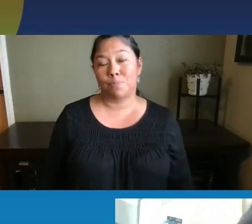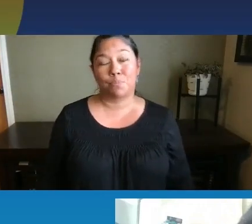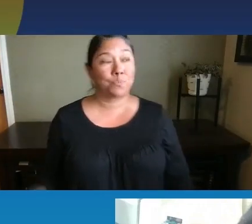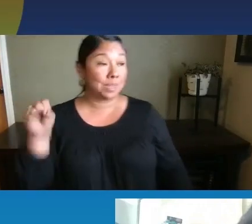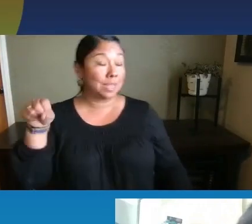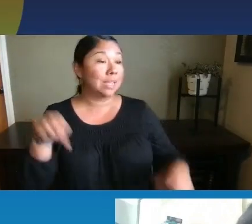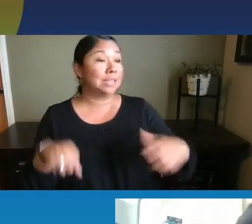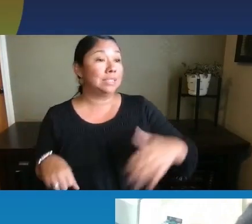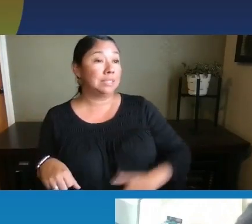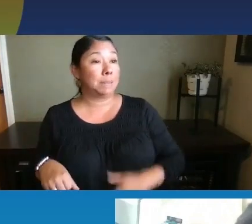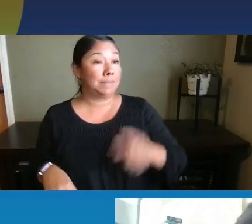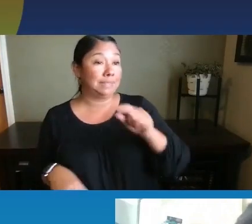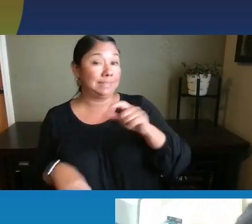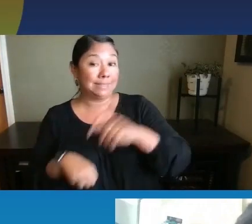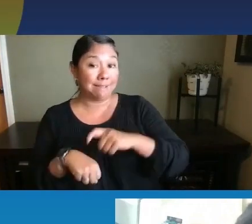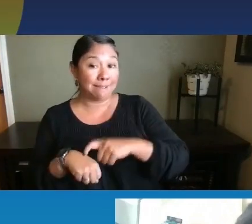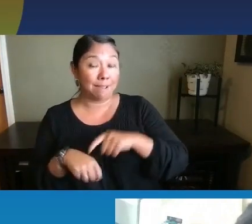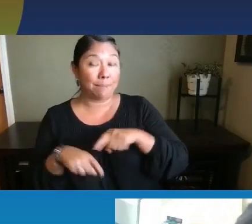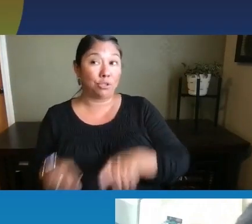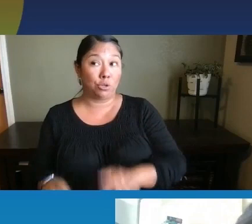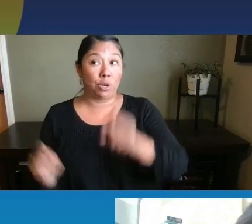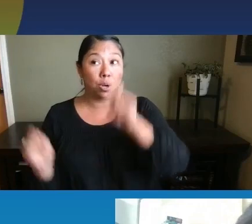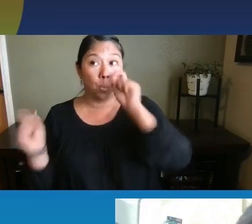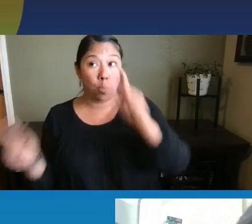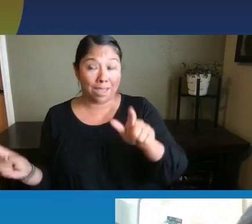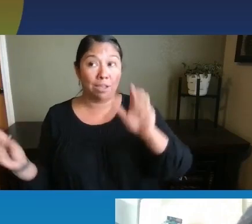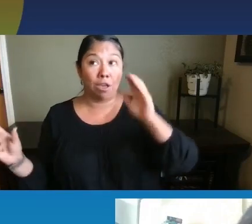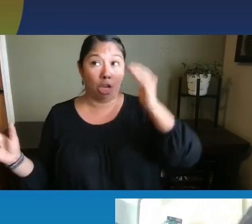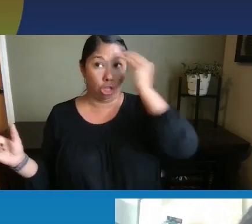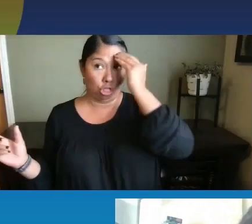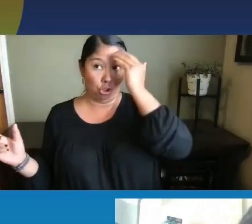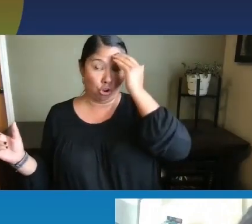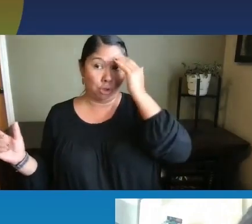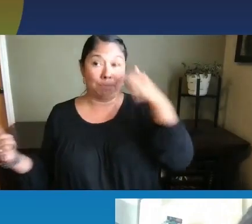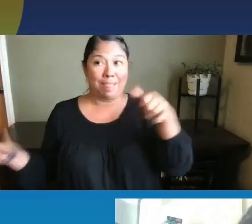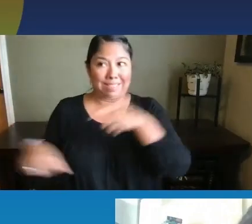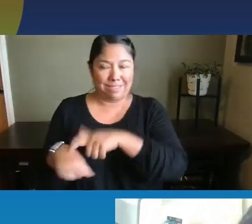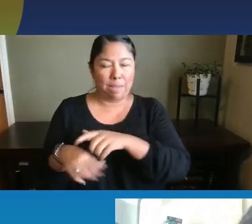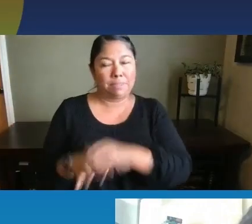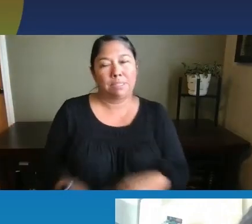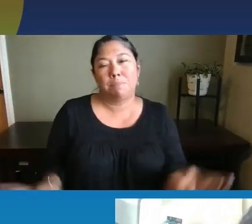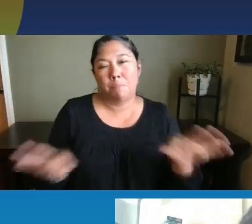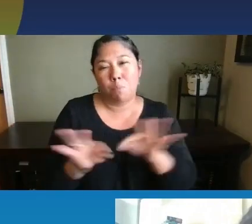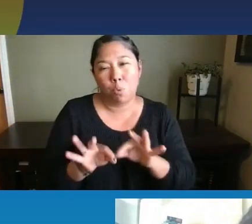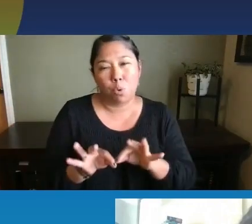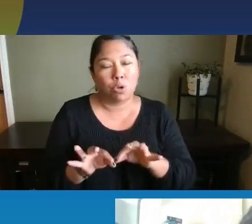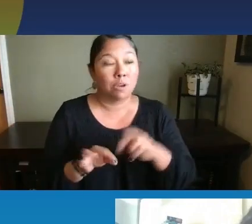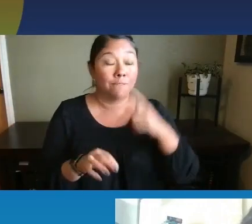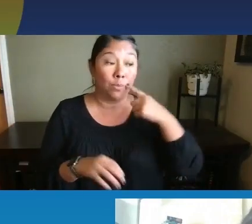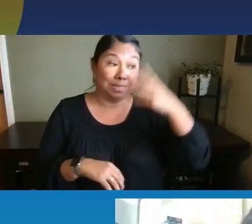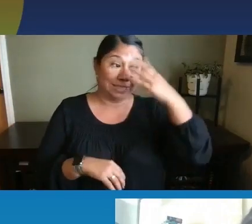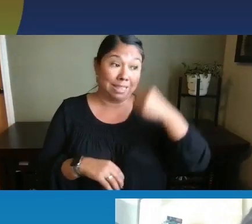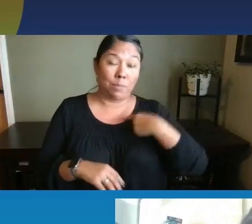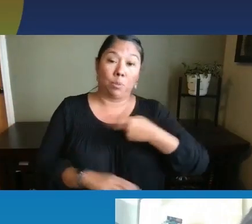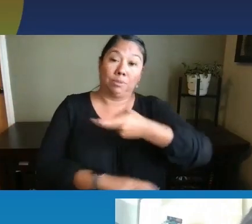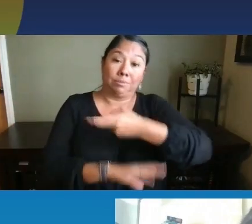time is during awake, alert, play time. It's also very important that we keep babies on their back to sleep.